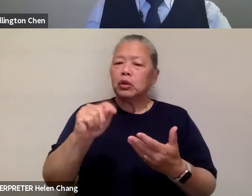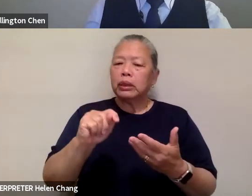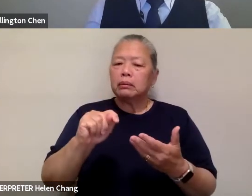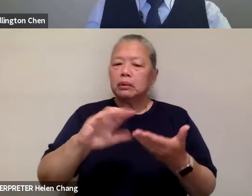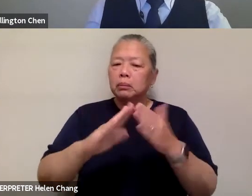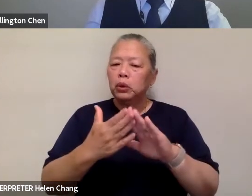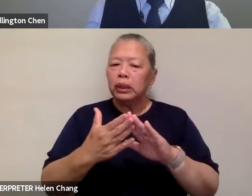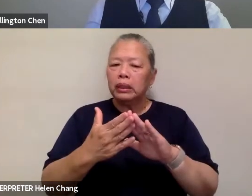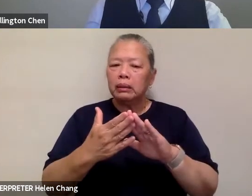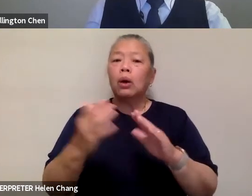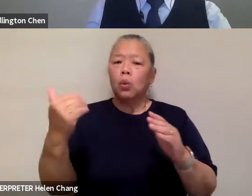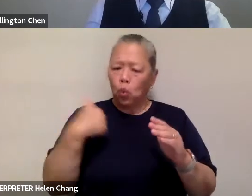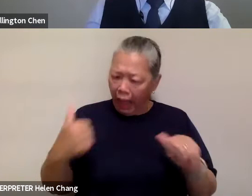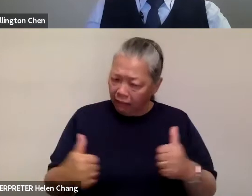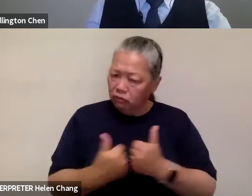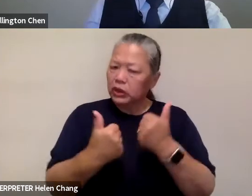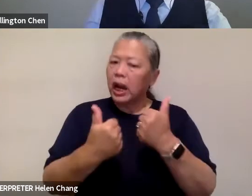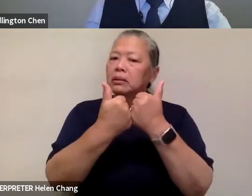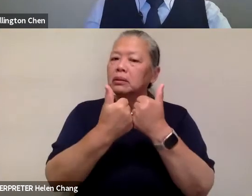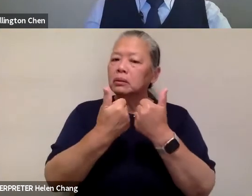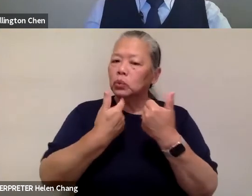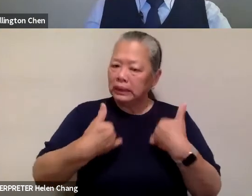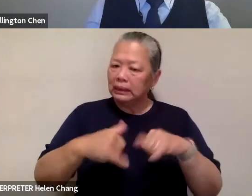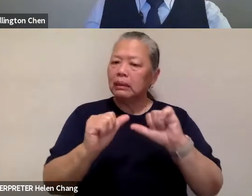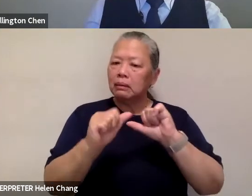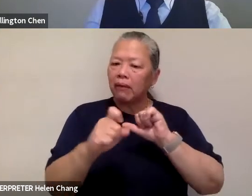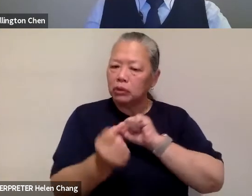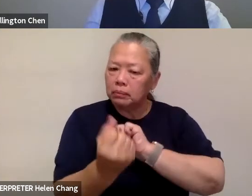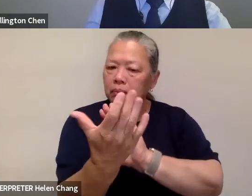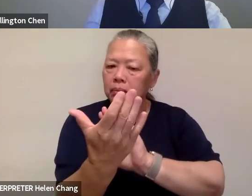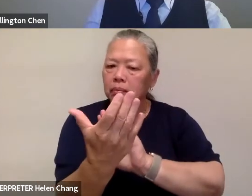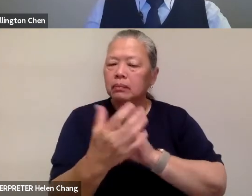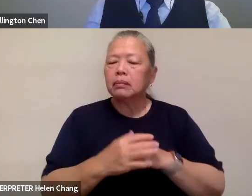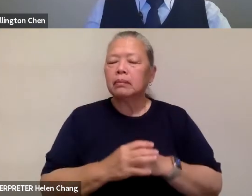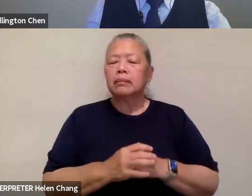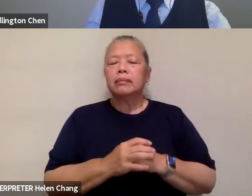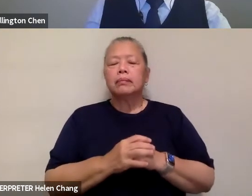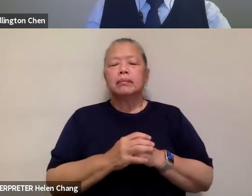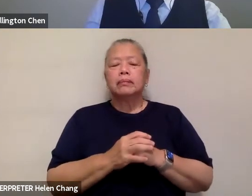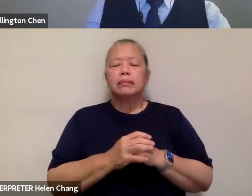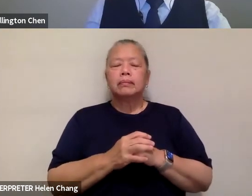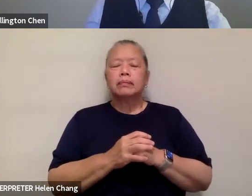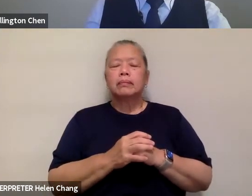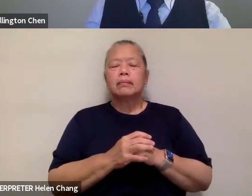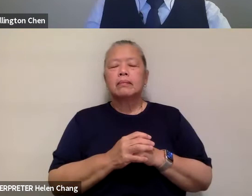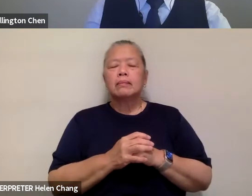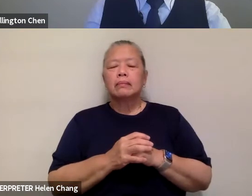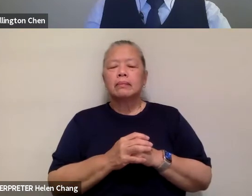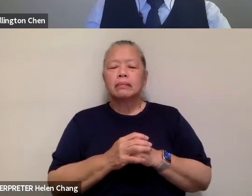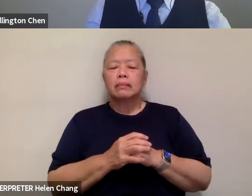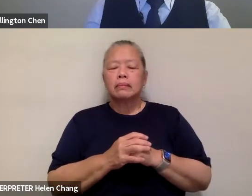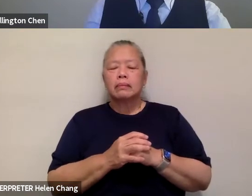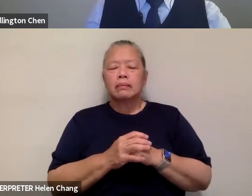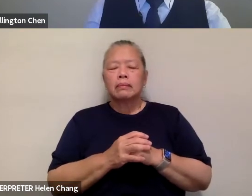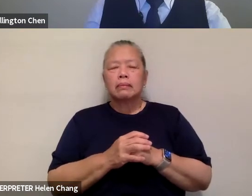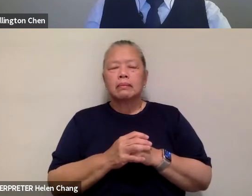I think seeing that that strength,